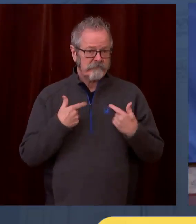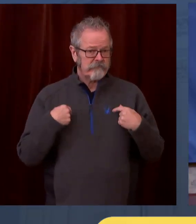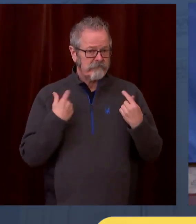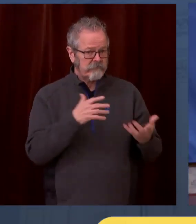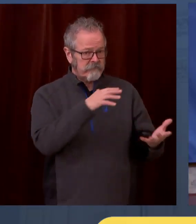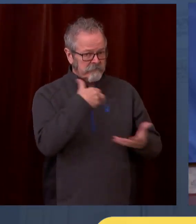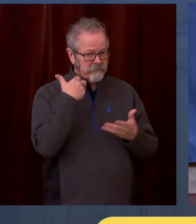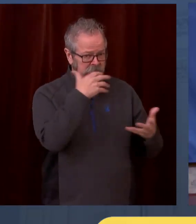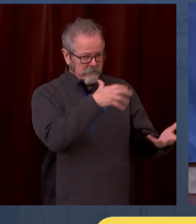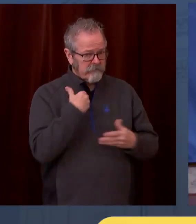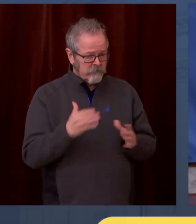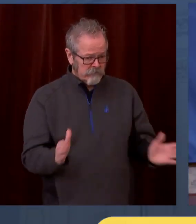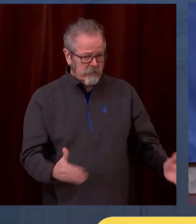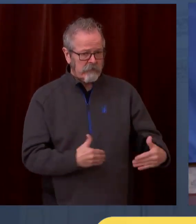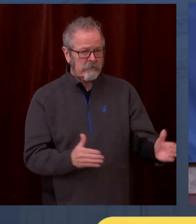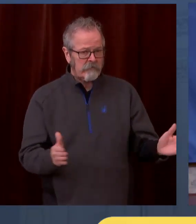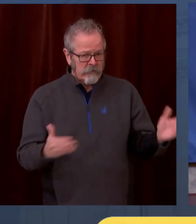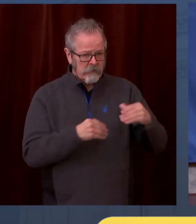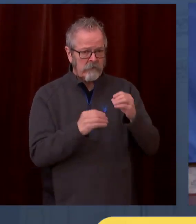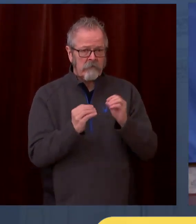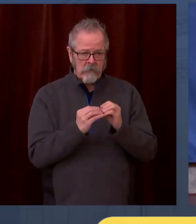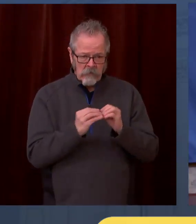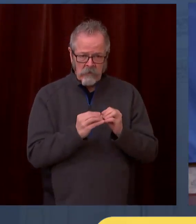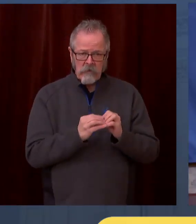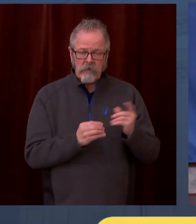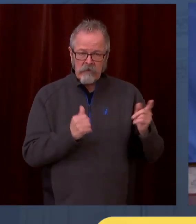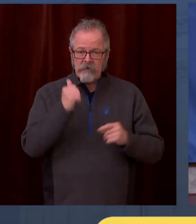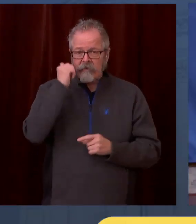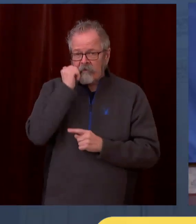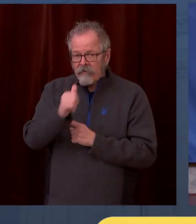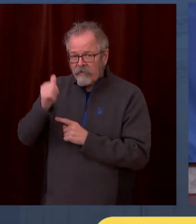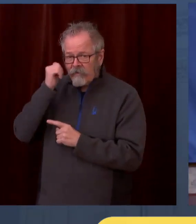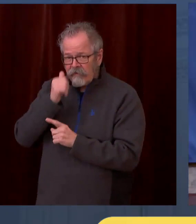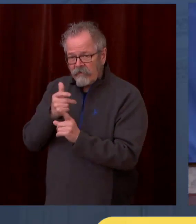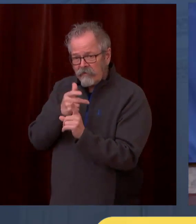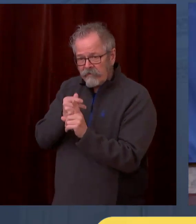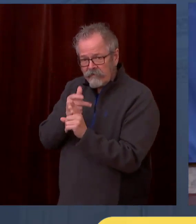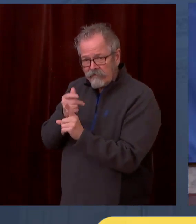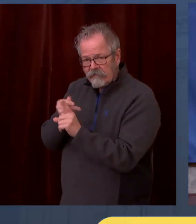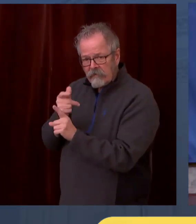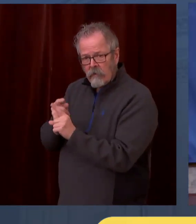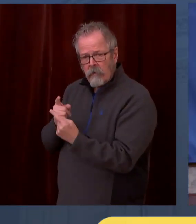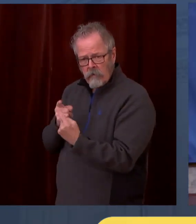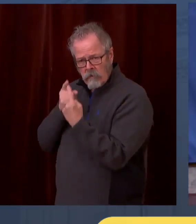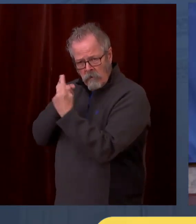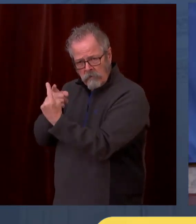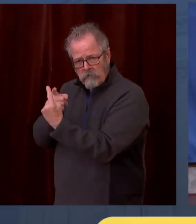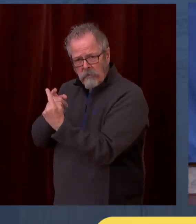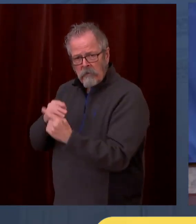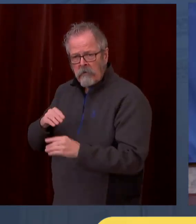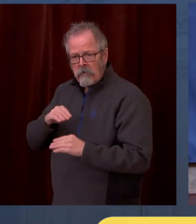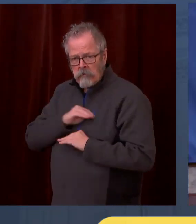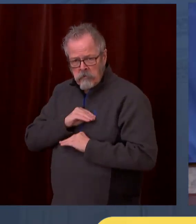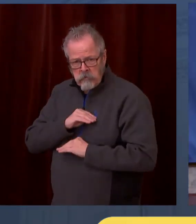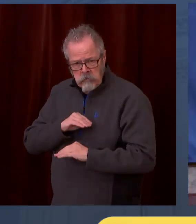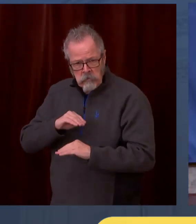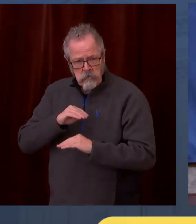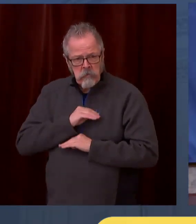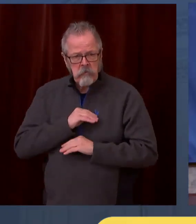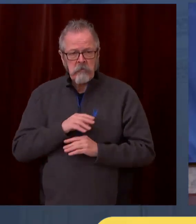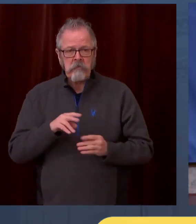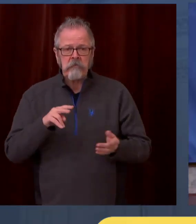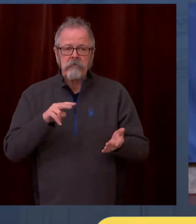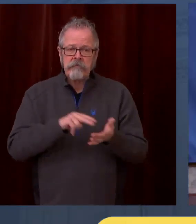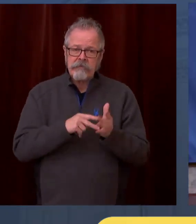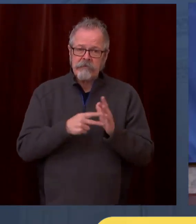of vaccinating people, we can announce two new tiers, or excuse me, the next two tiers of those eligible for the